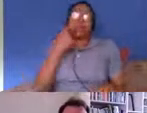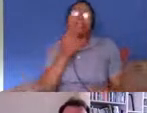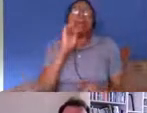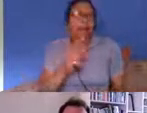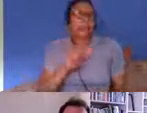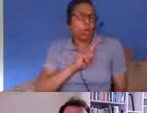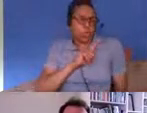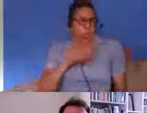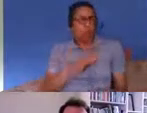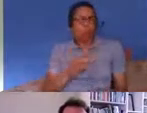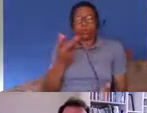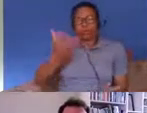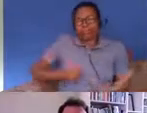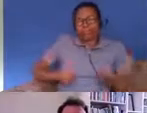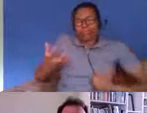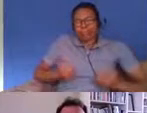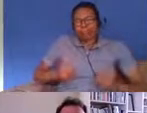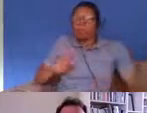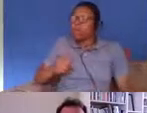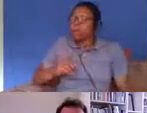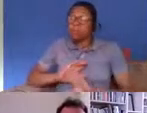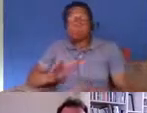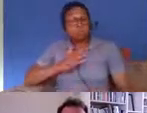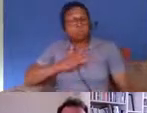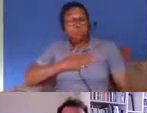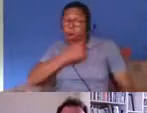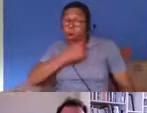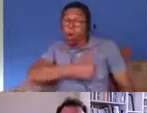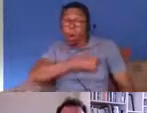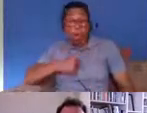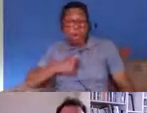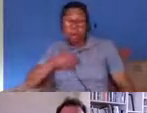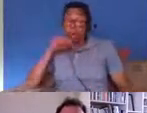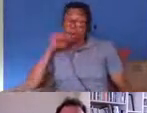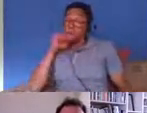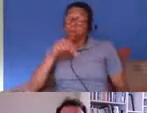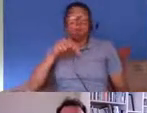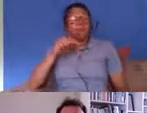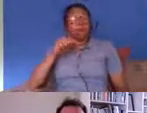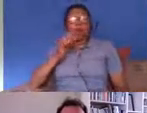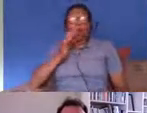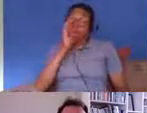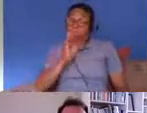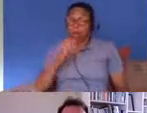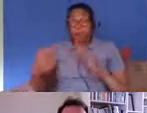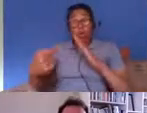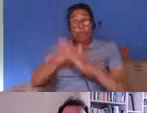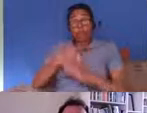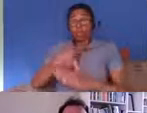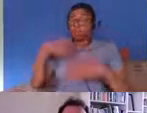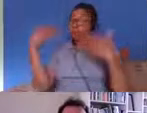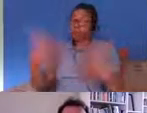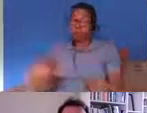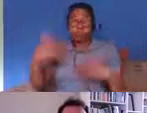the heart that it's it's really unwise for a lot of people to try and make applications themselves these days because it is so deliberately